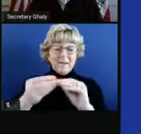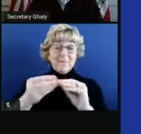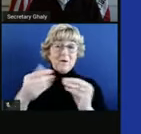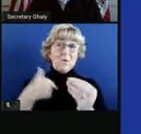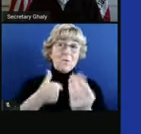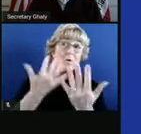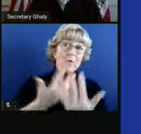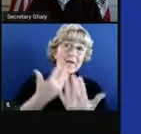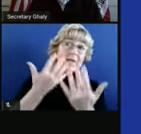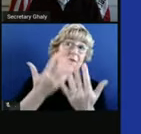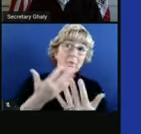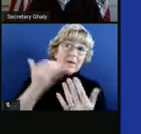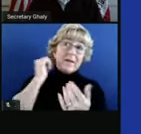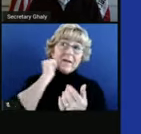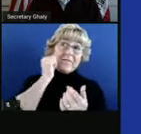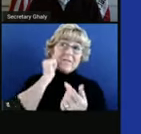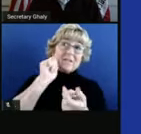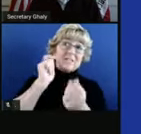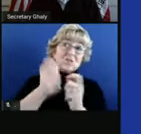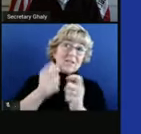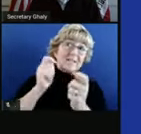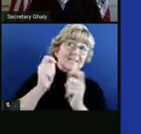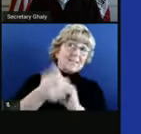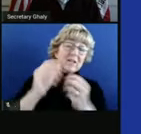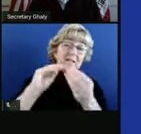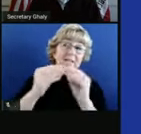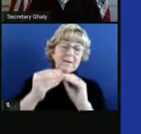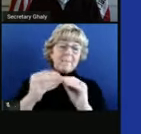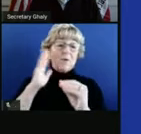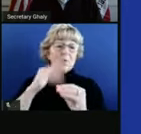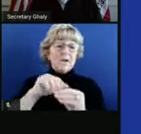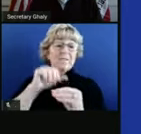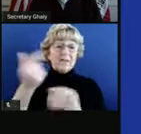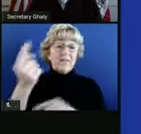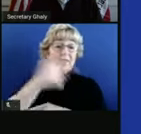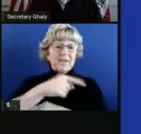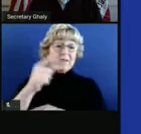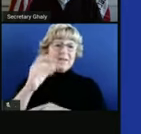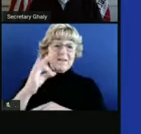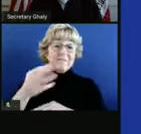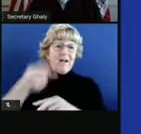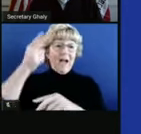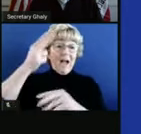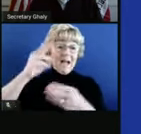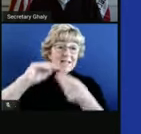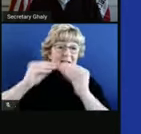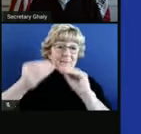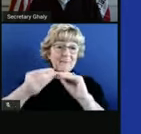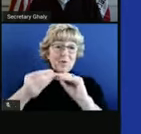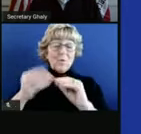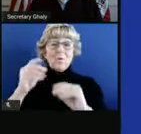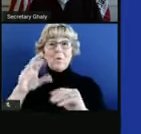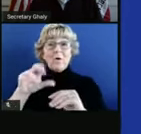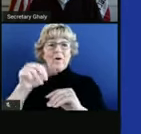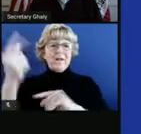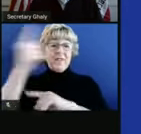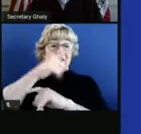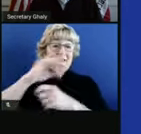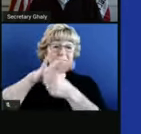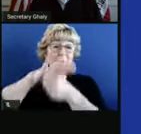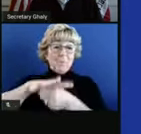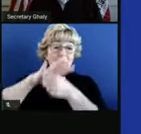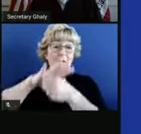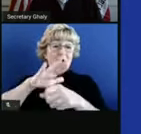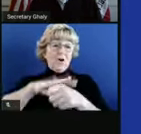wait to make those changes means that we'll have another day of high cases, another day of pressure on our